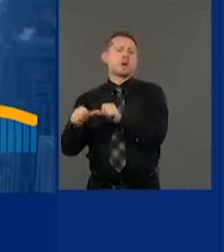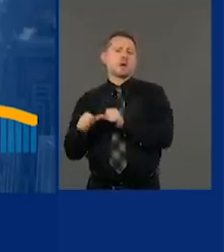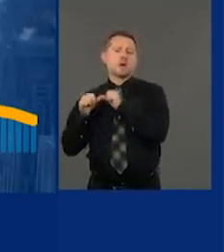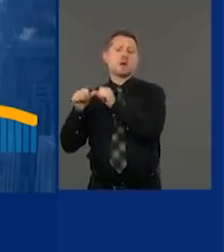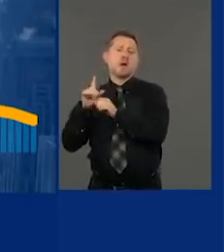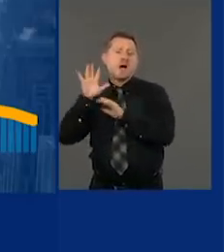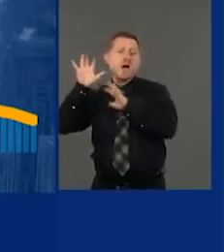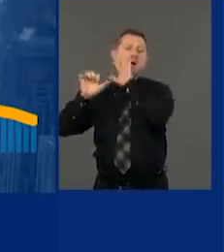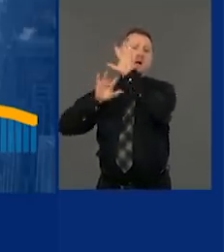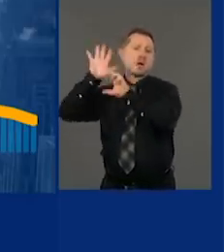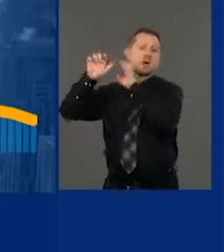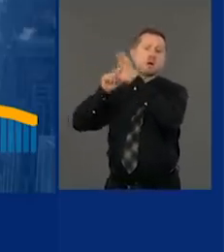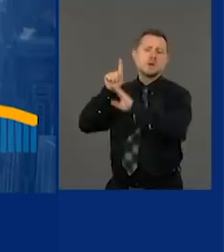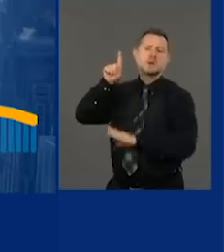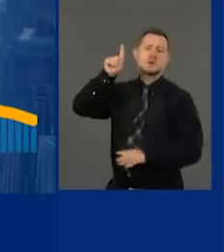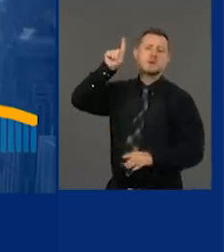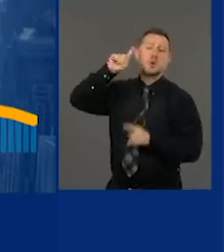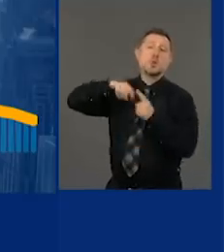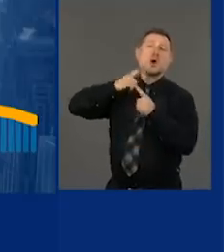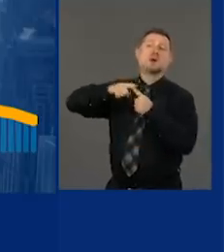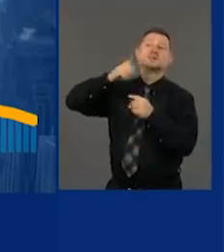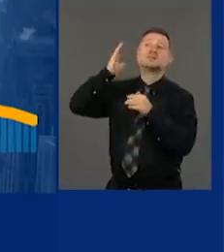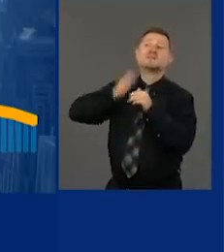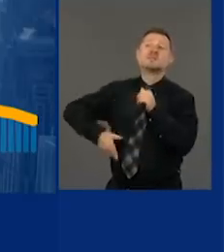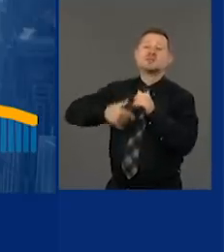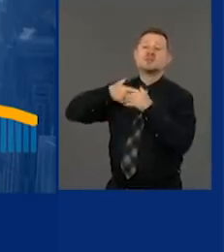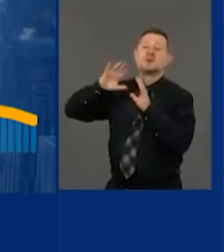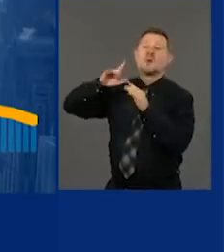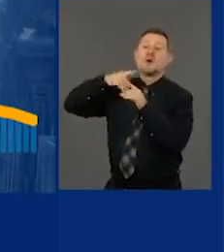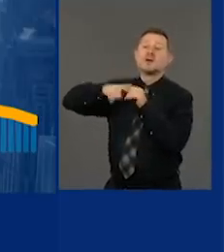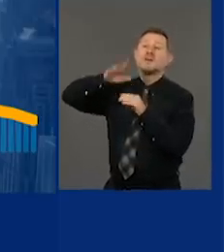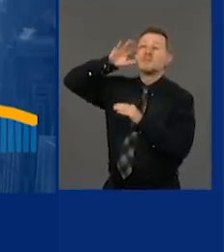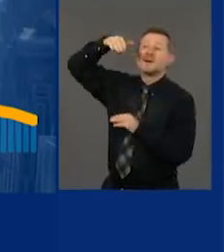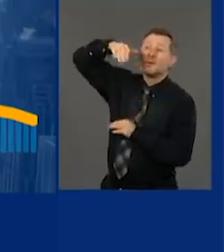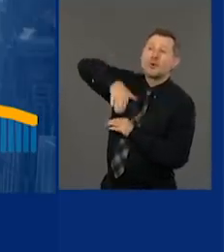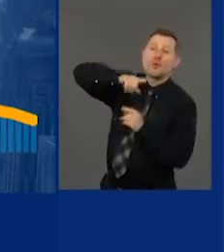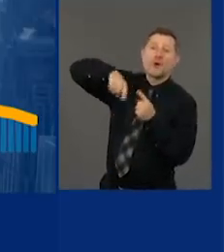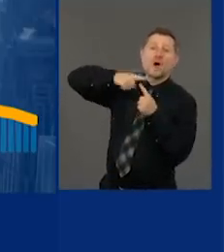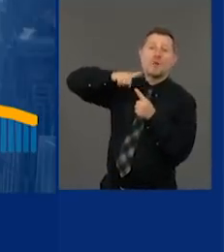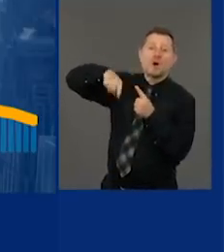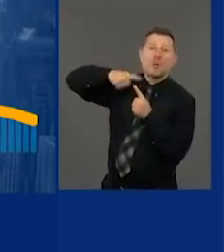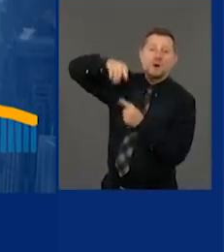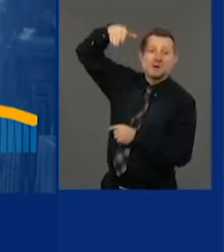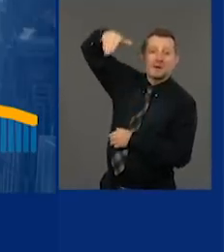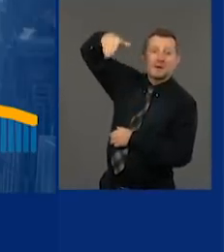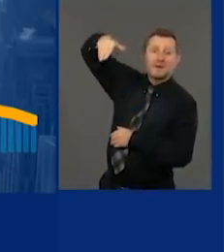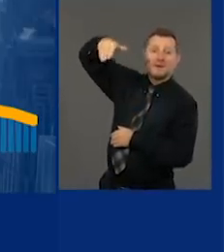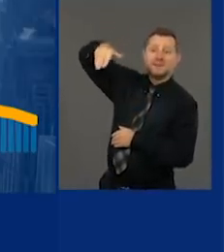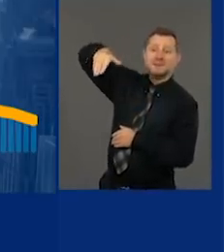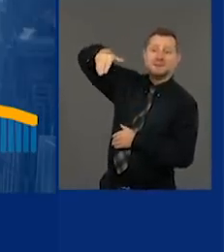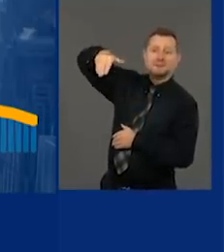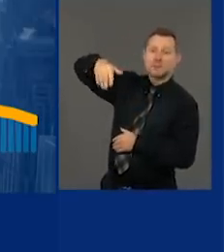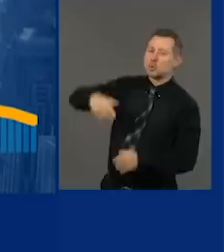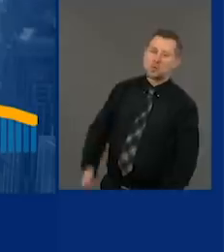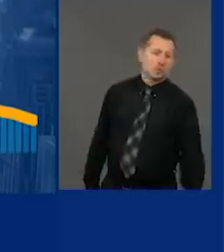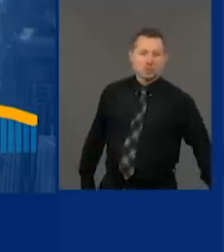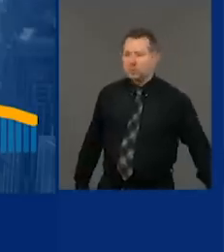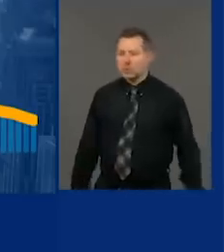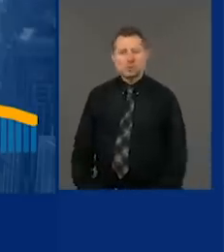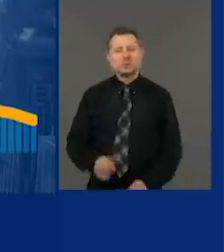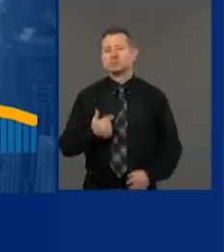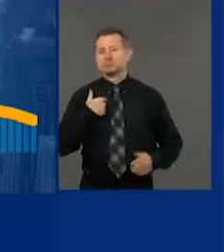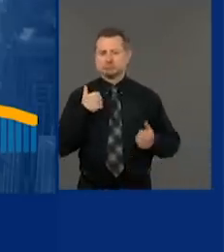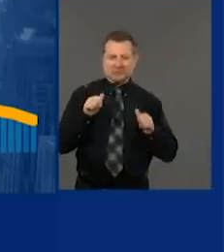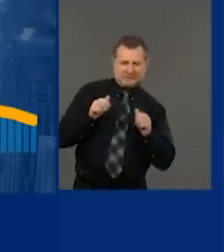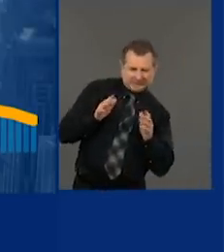the mountain, you didn't even know how high the mountain was. And at the same time, you were designing the